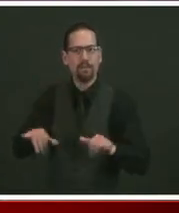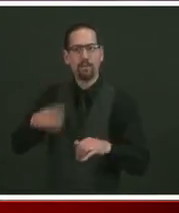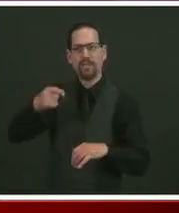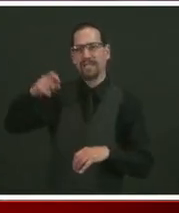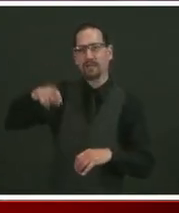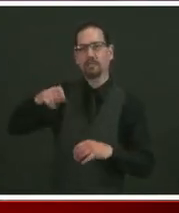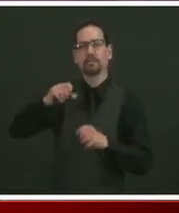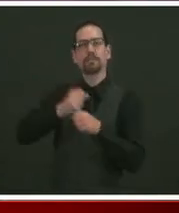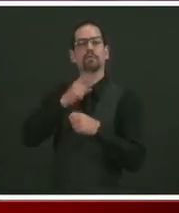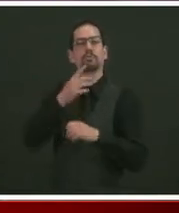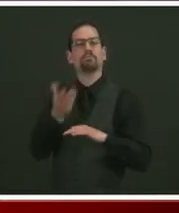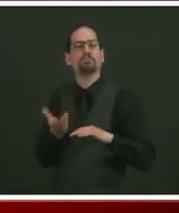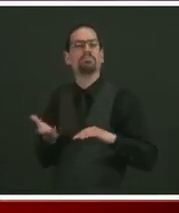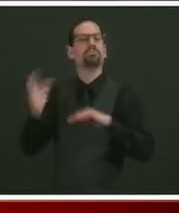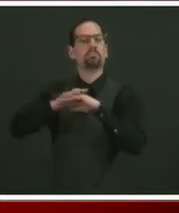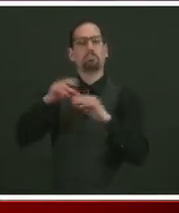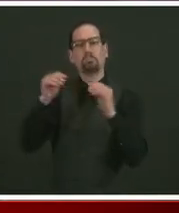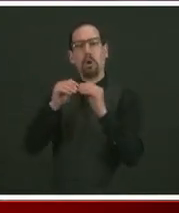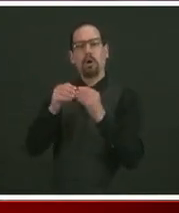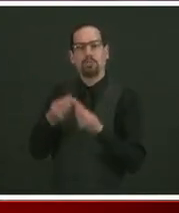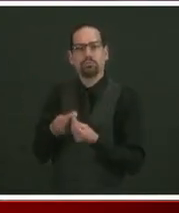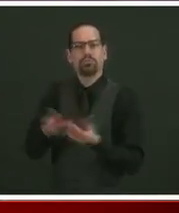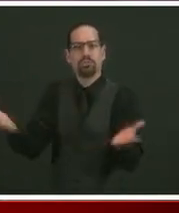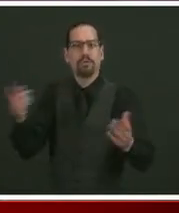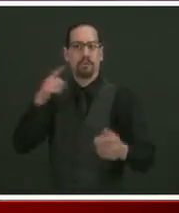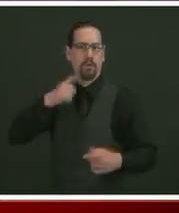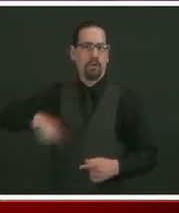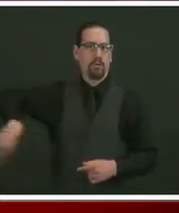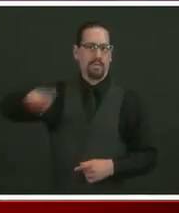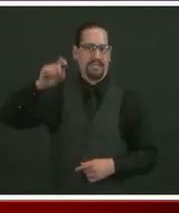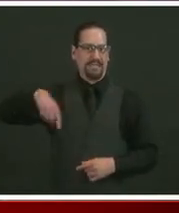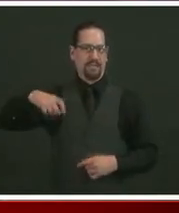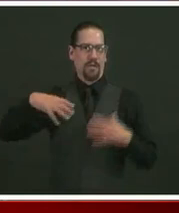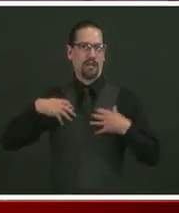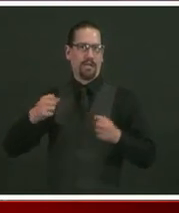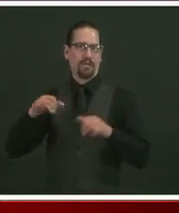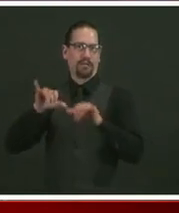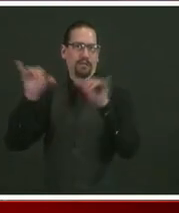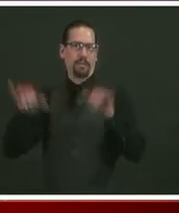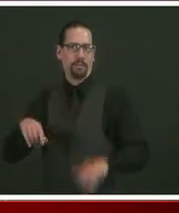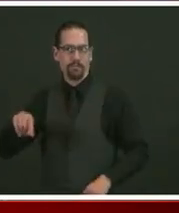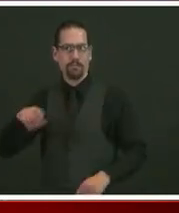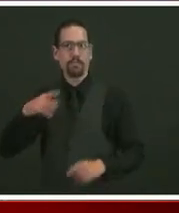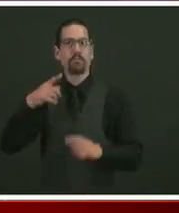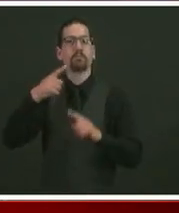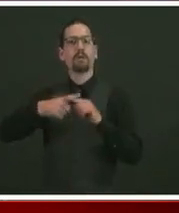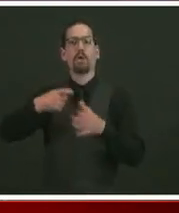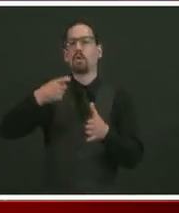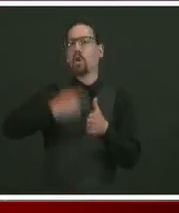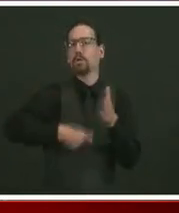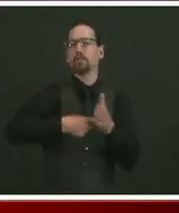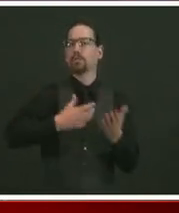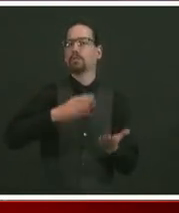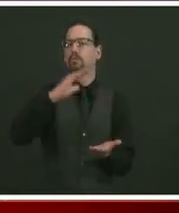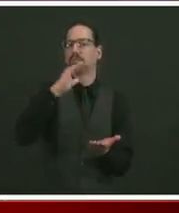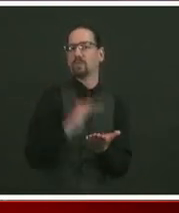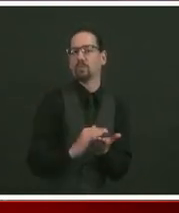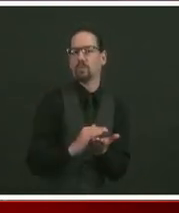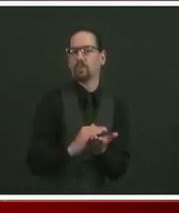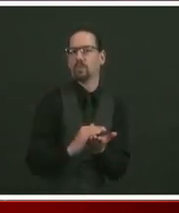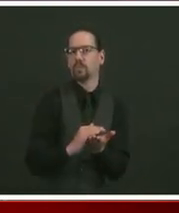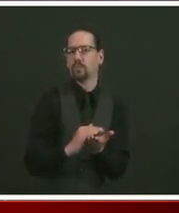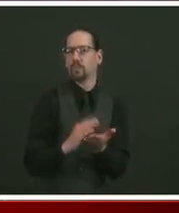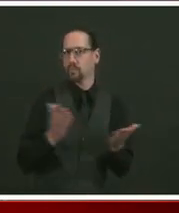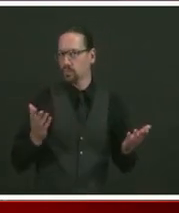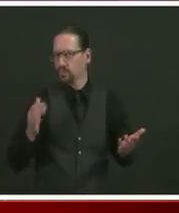but also while maintaining our costs. Now, luckily for us here in Rhode Island, long-term commitment